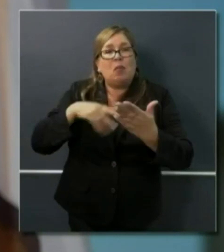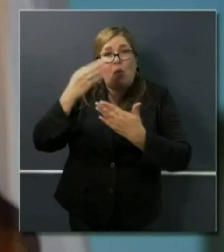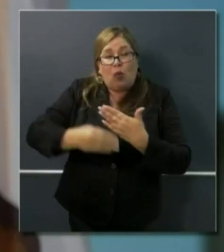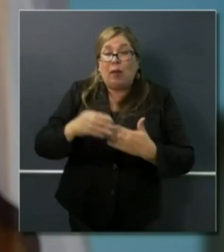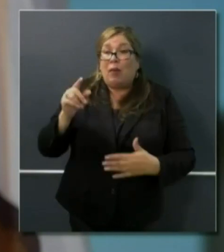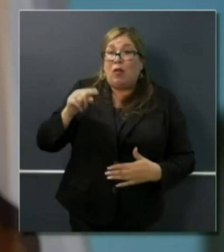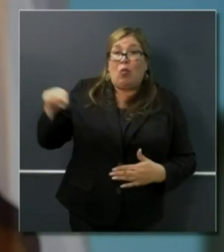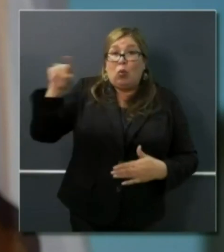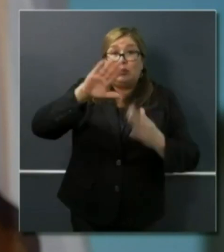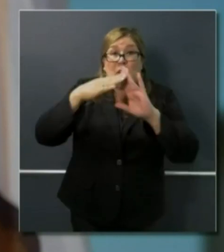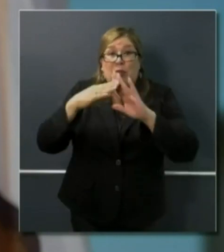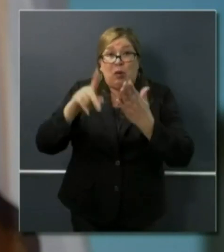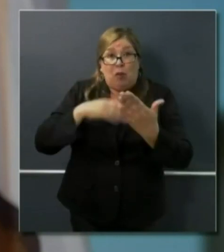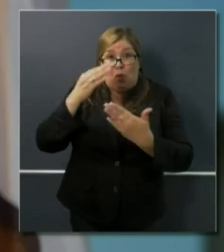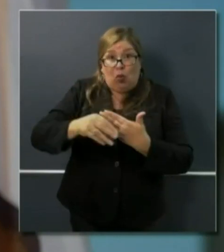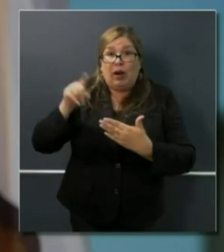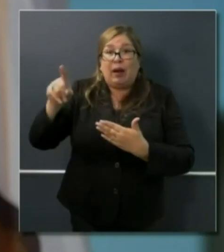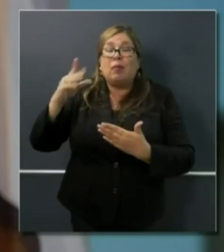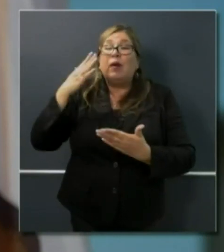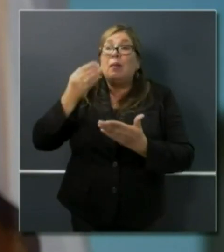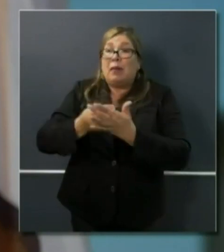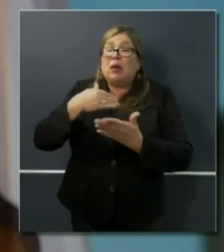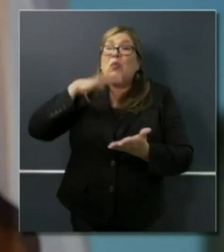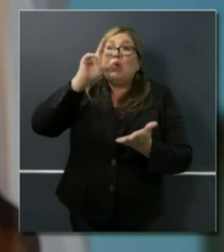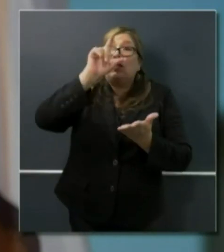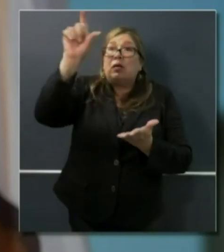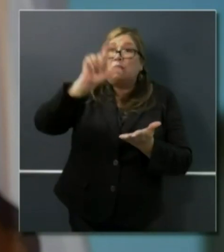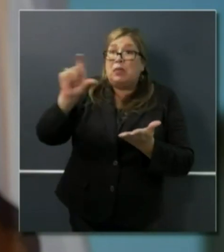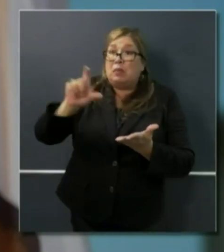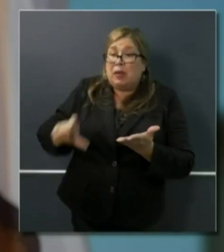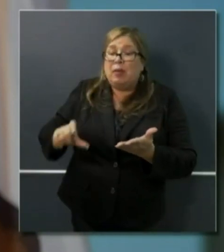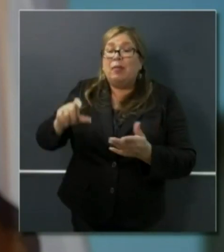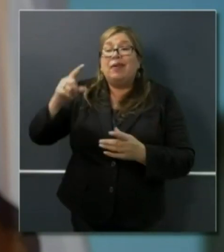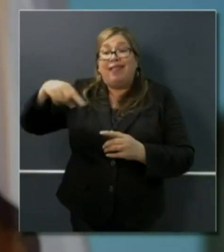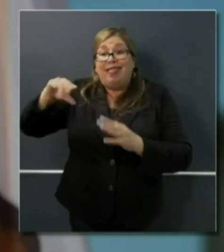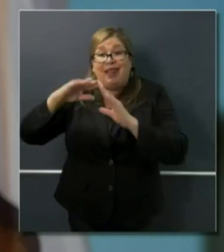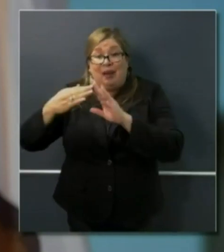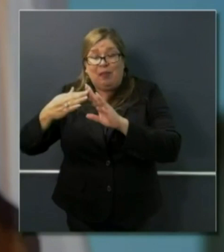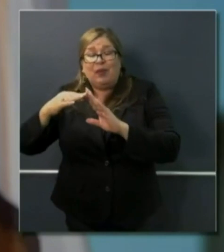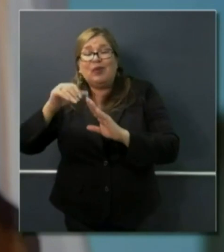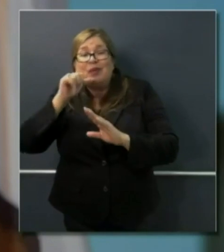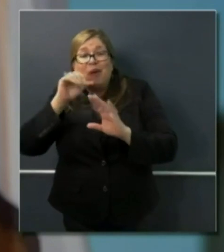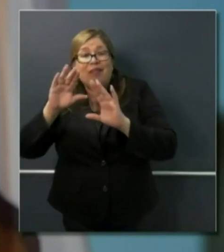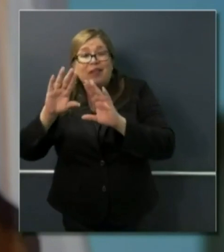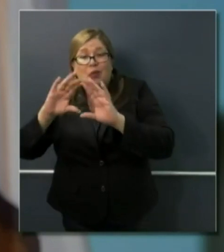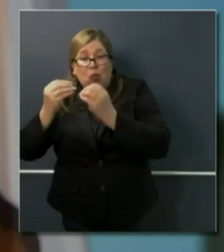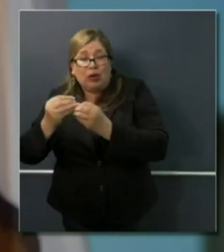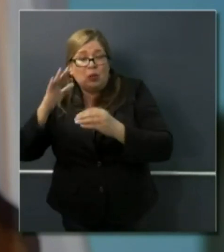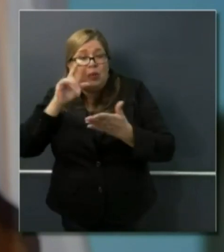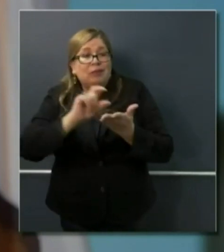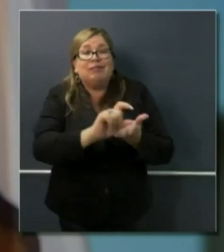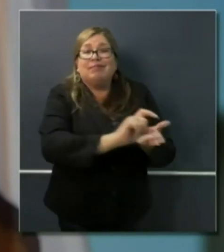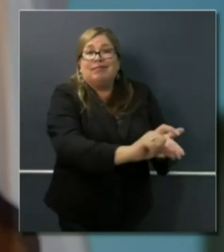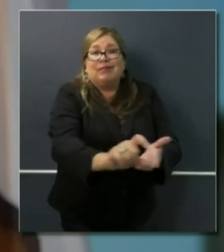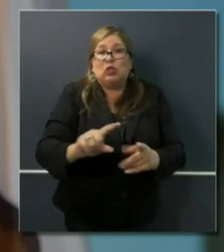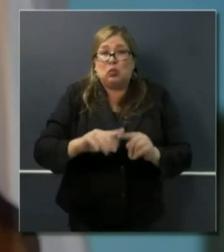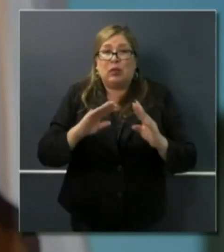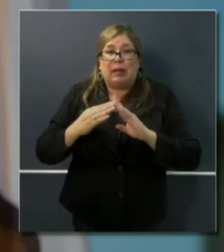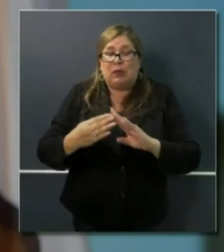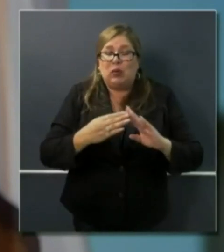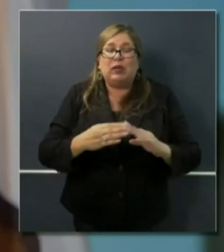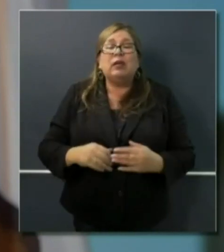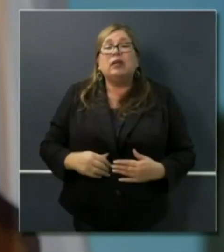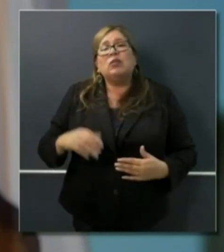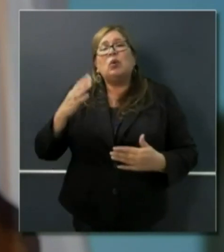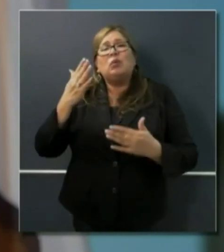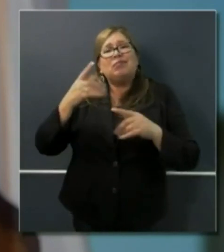grants directly in every community, a minimum of $5 million in grants, and then substantially more in higher-density